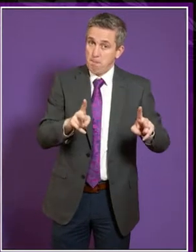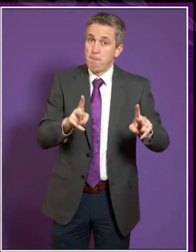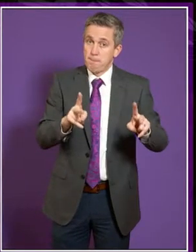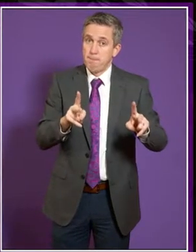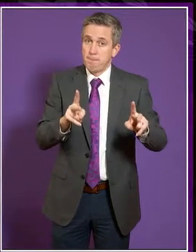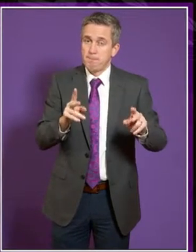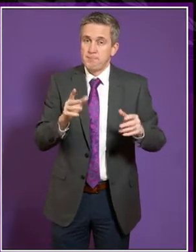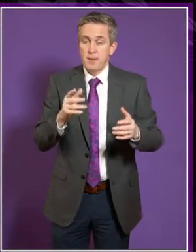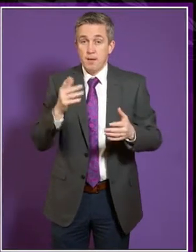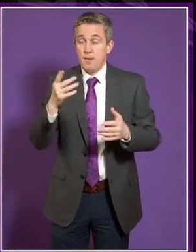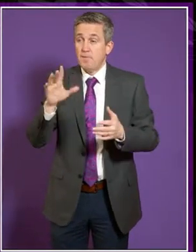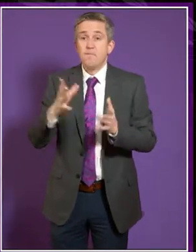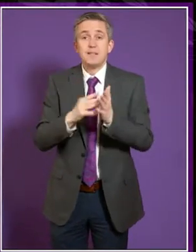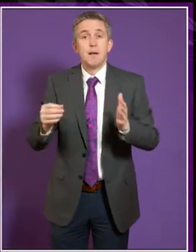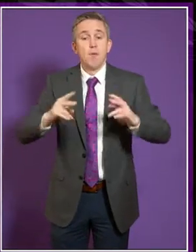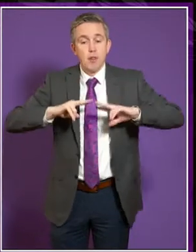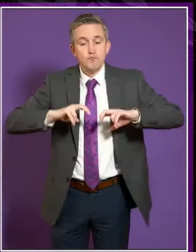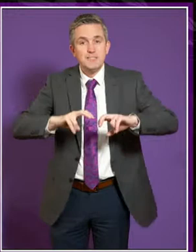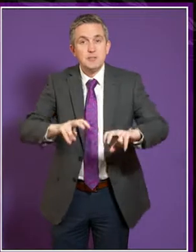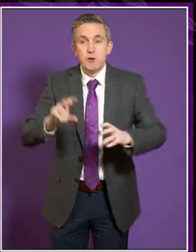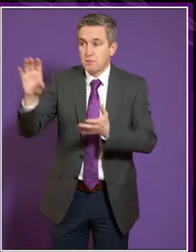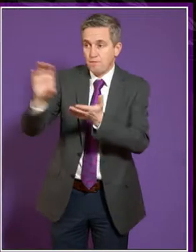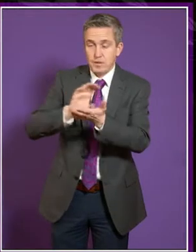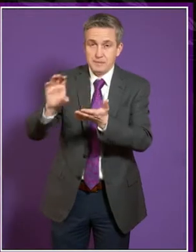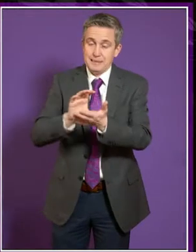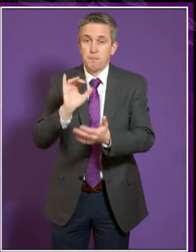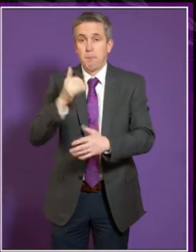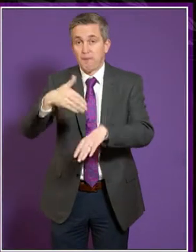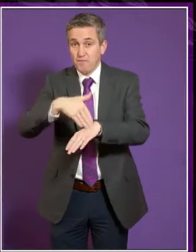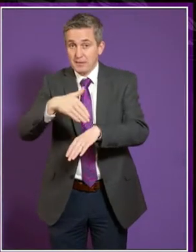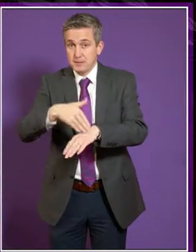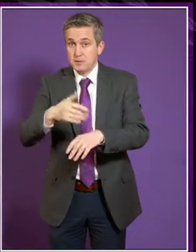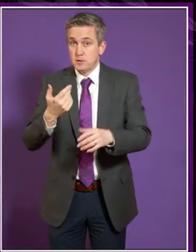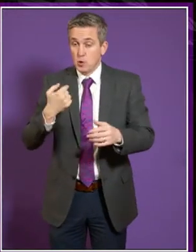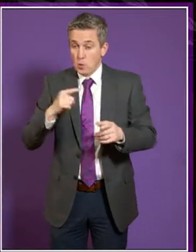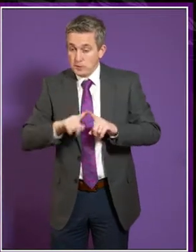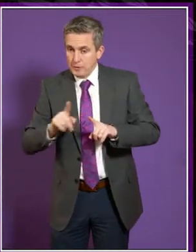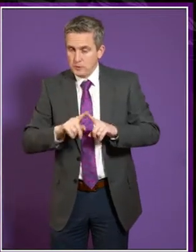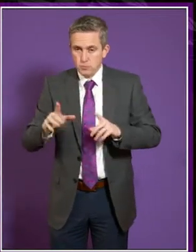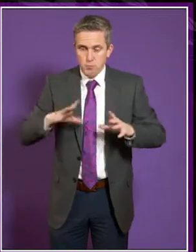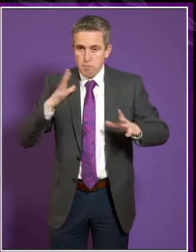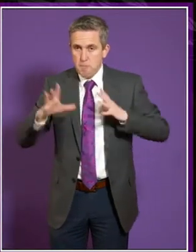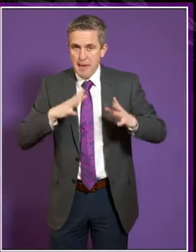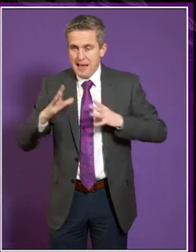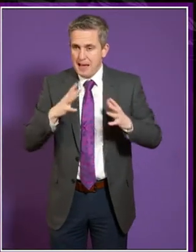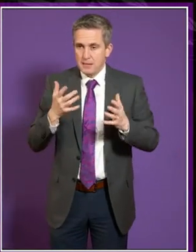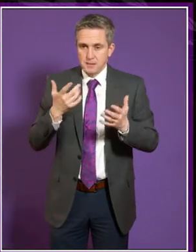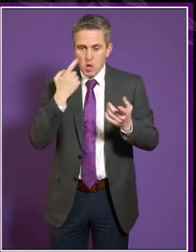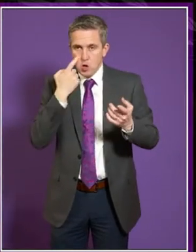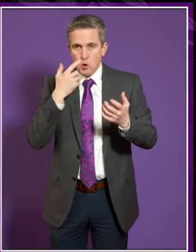do with research funding and work is being done to try and reduce that uncertainty. And there is an impact